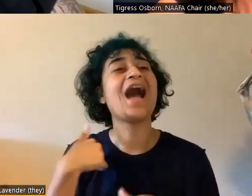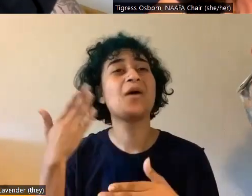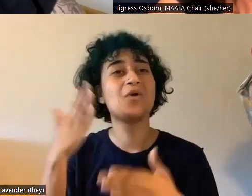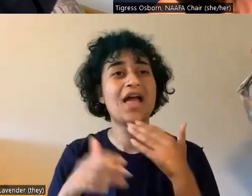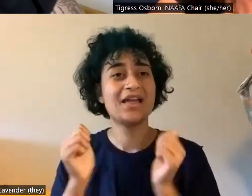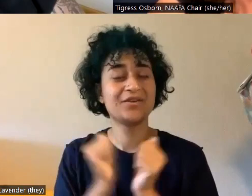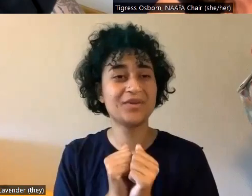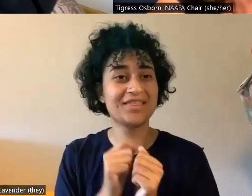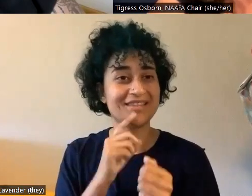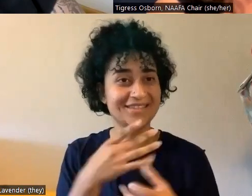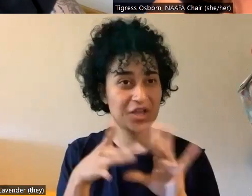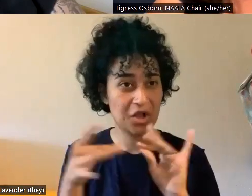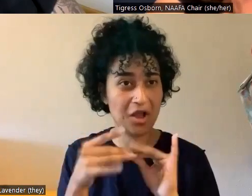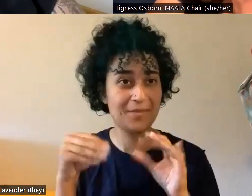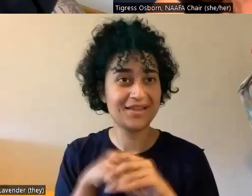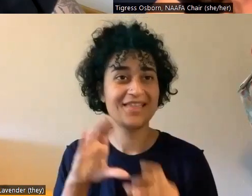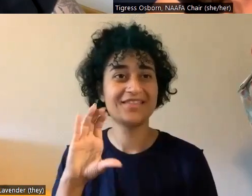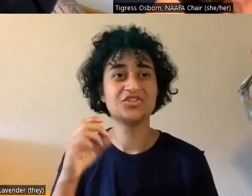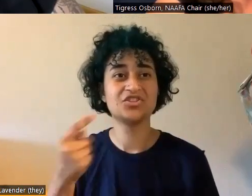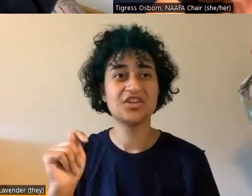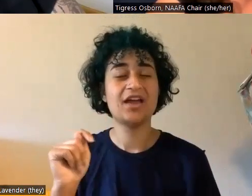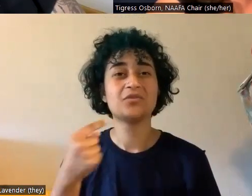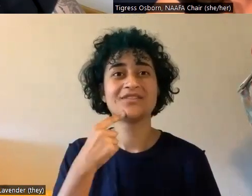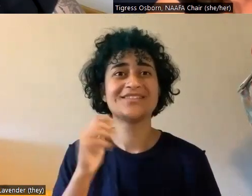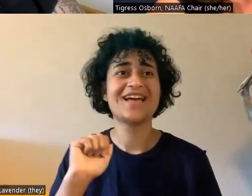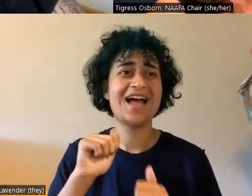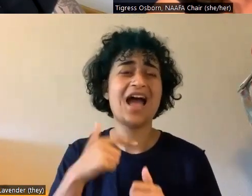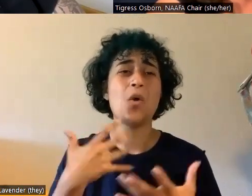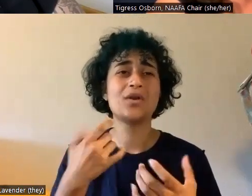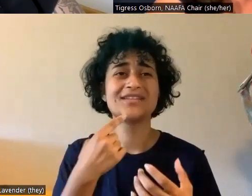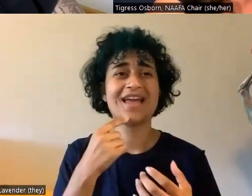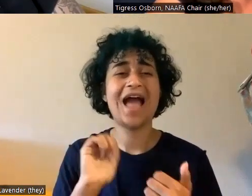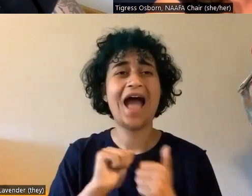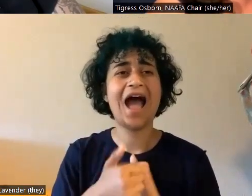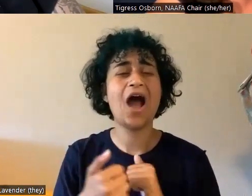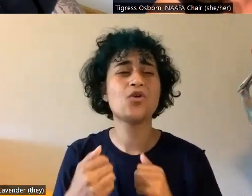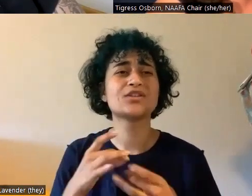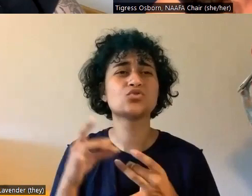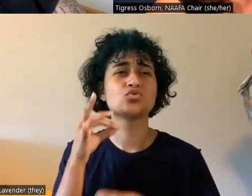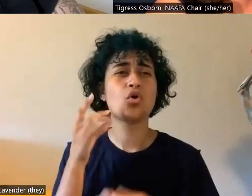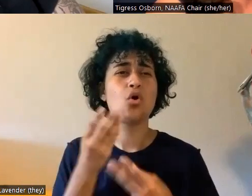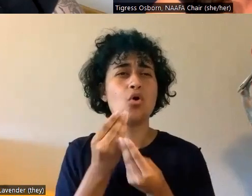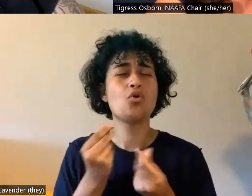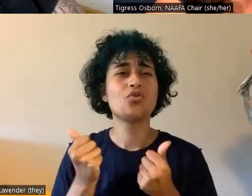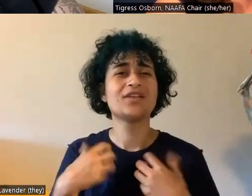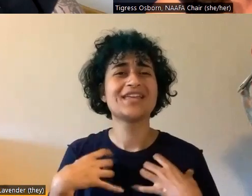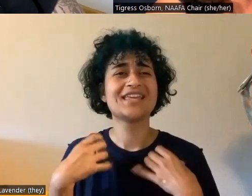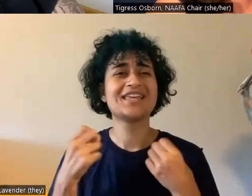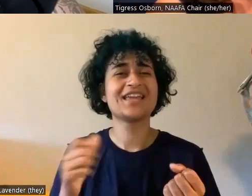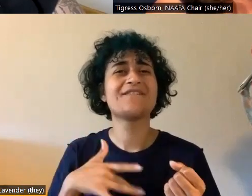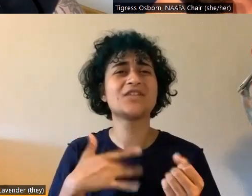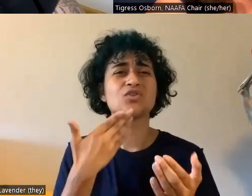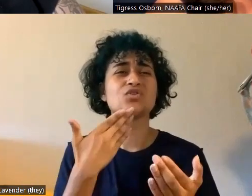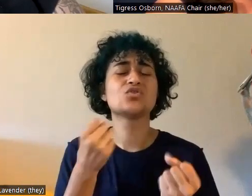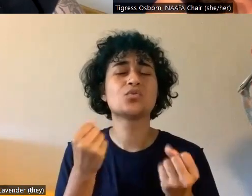this comment from the chat, which just says, I just want to say how incredibly soul healing this all is. It feels so good to be present in this community